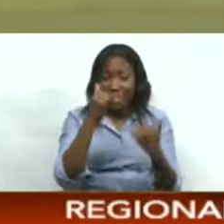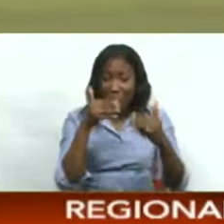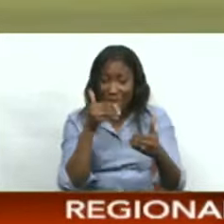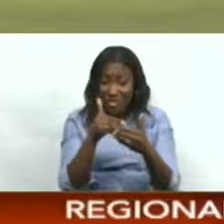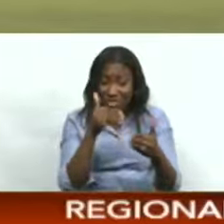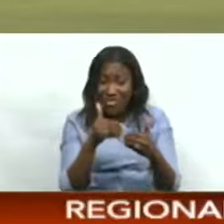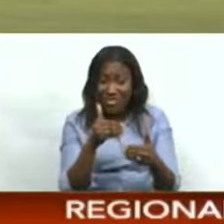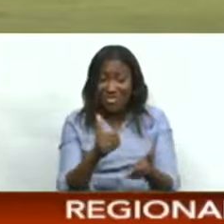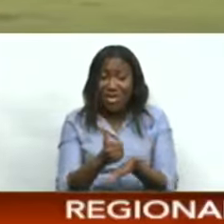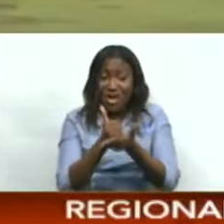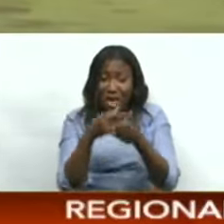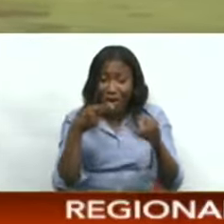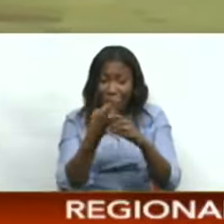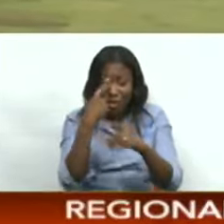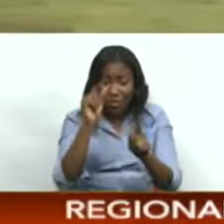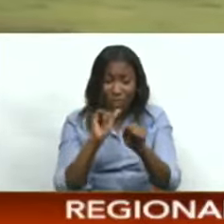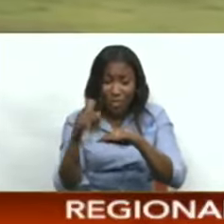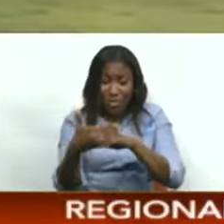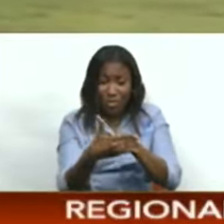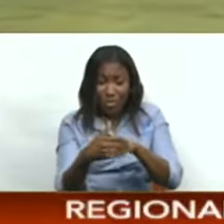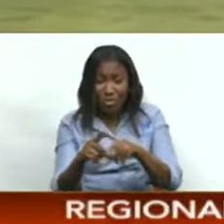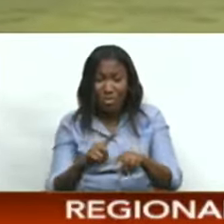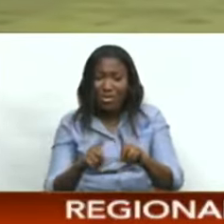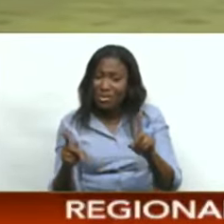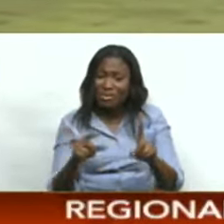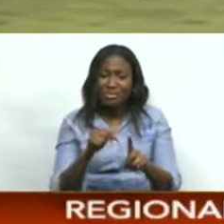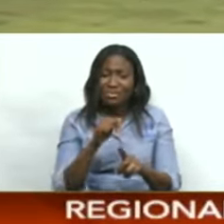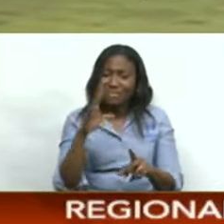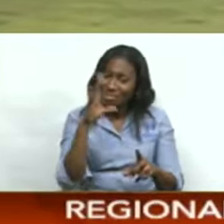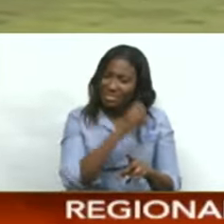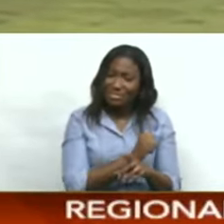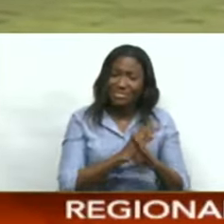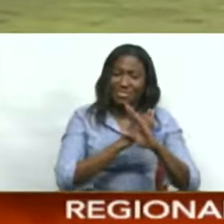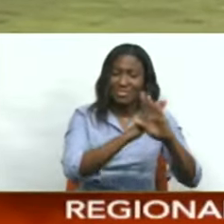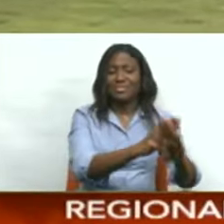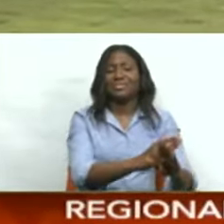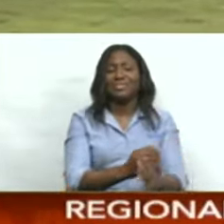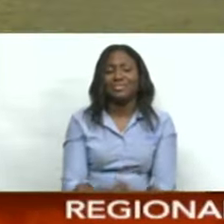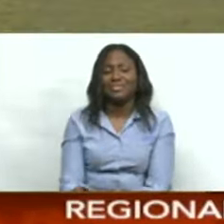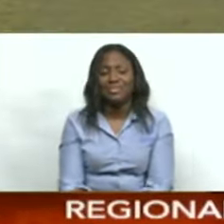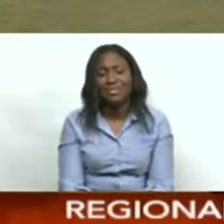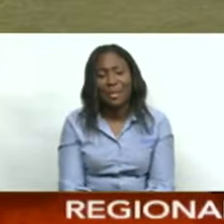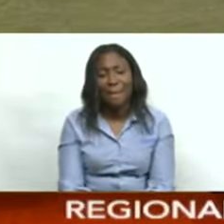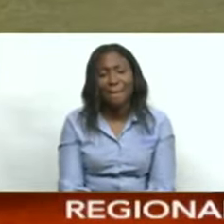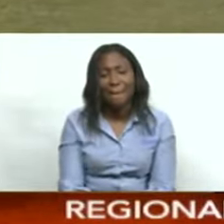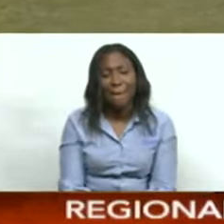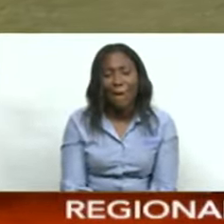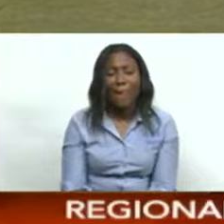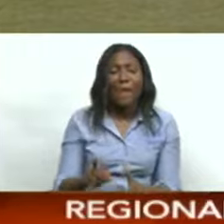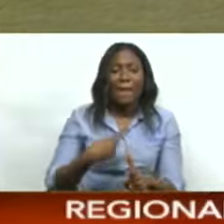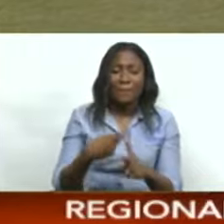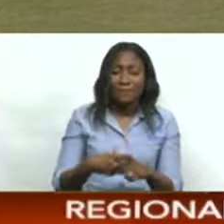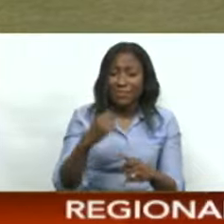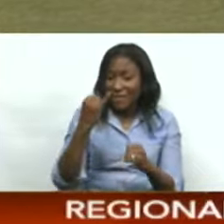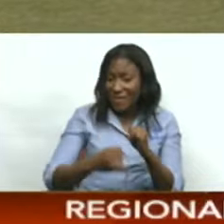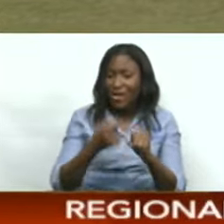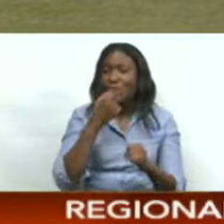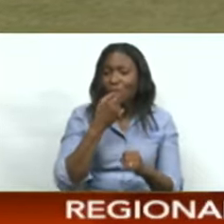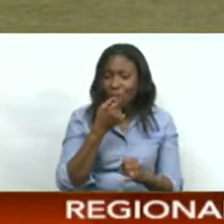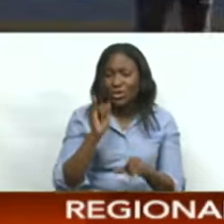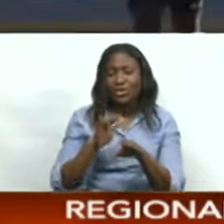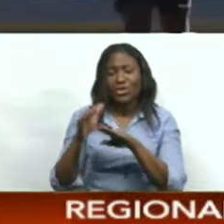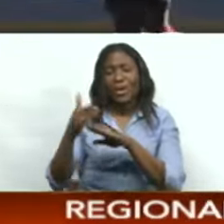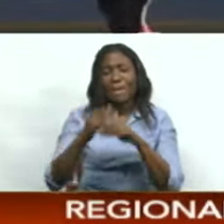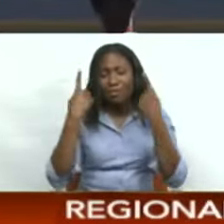enhance the Jamaica Triumph in the second minute of time added on, but substitute keeper Christopher Biggett was equal. At Nikolai Nairon's final whistle, the Jamaicans